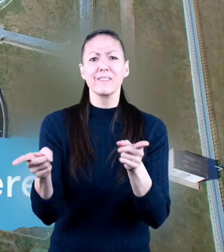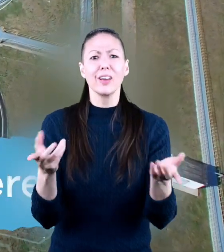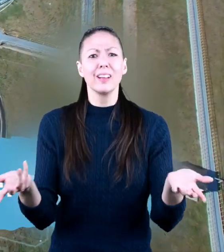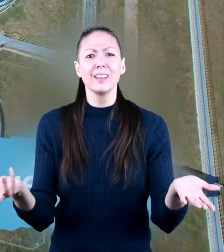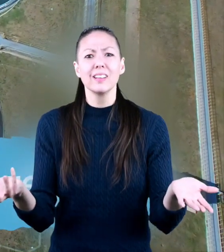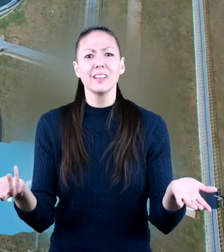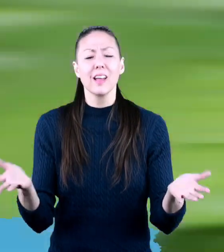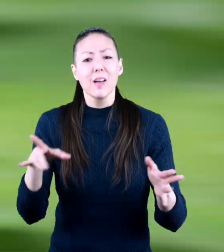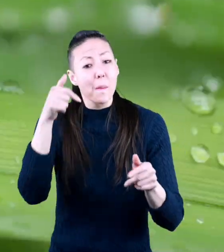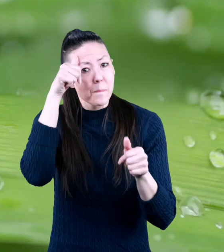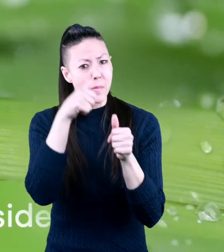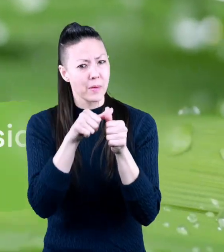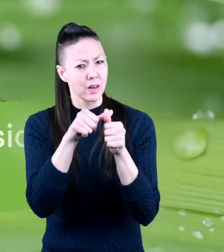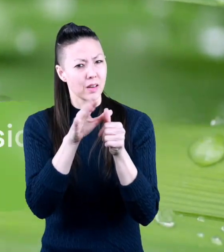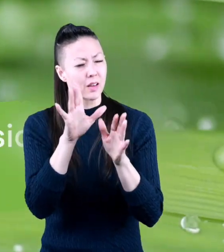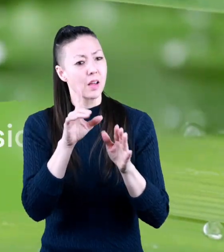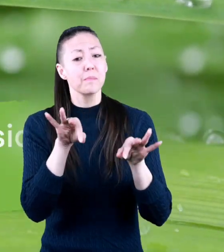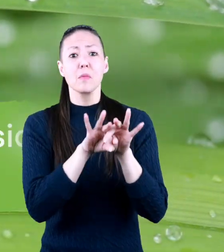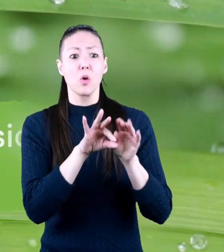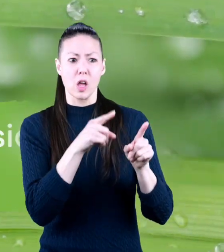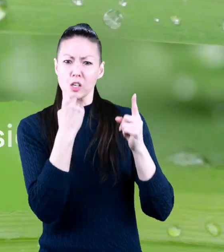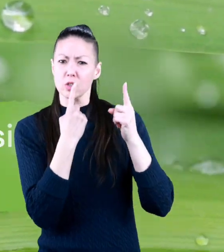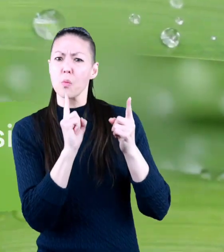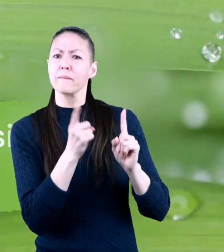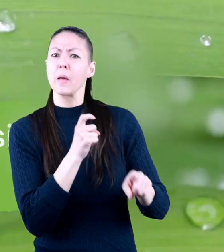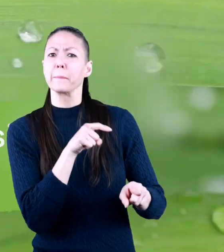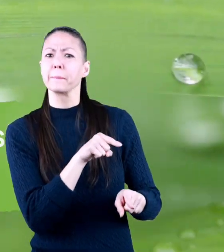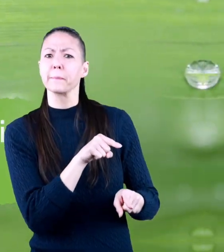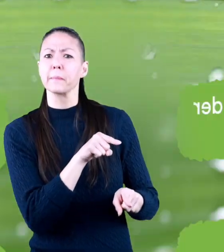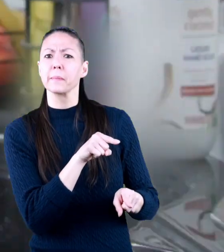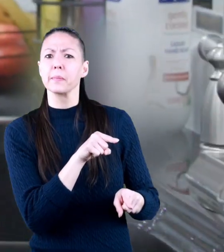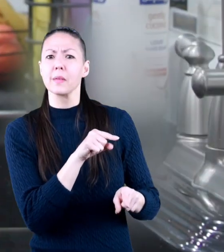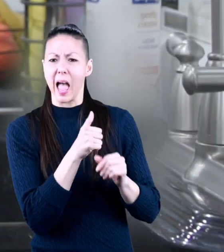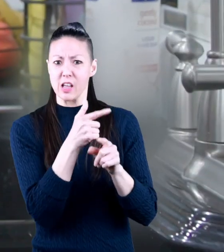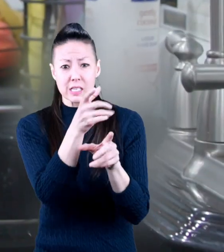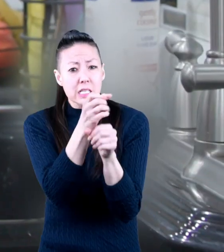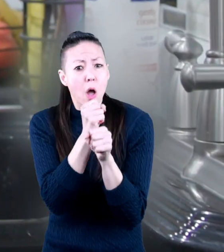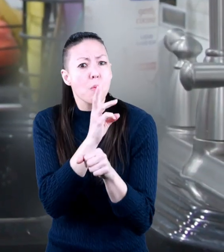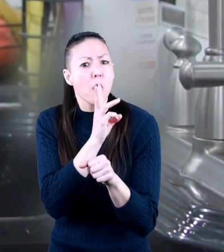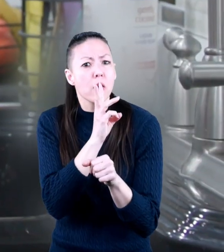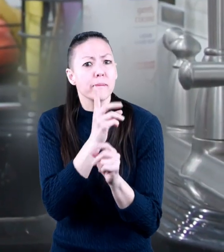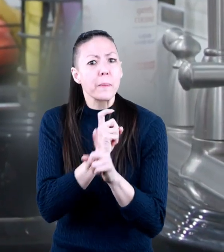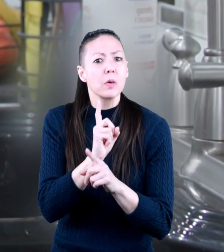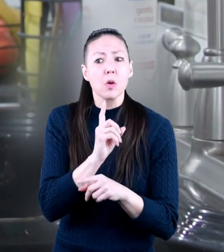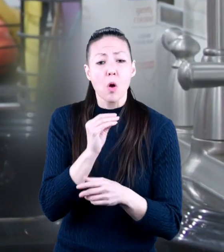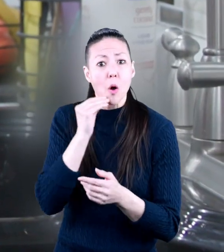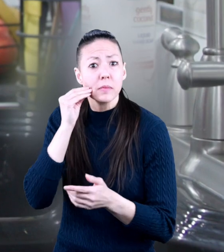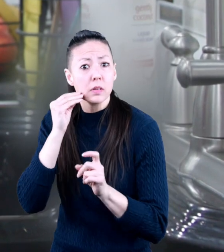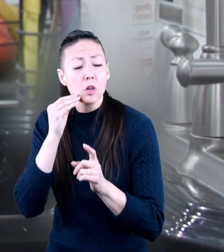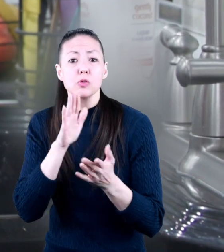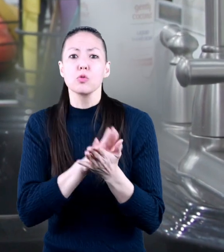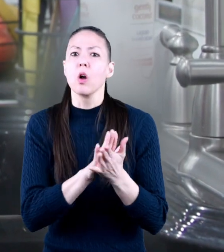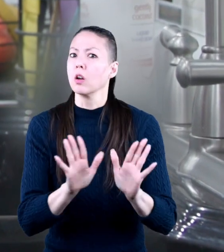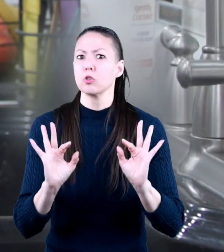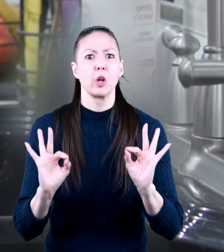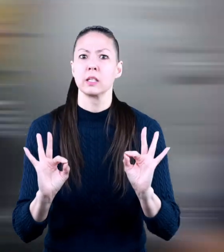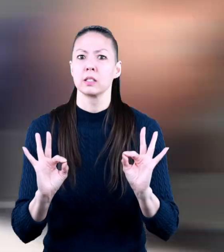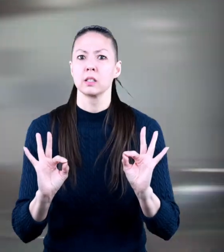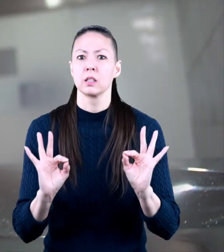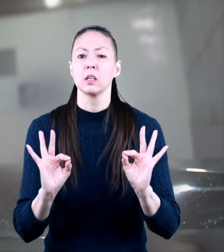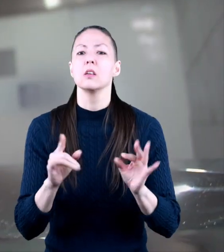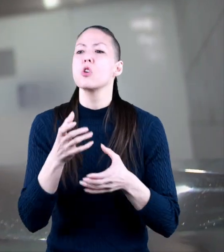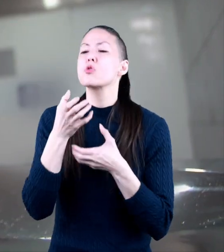difference always remember to consider the source are you getting your water from home or school great